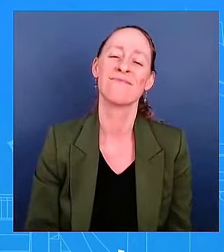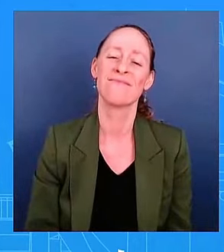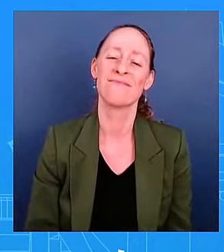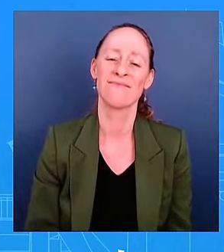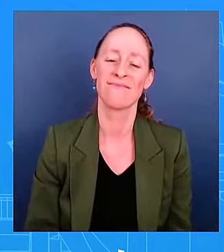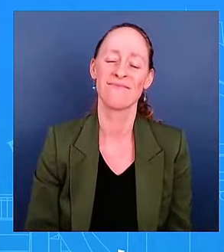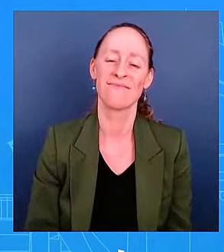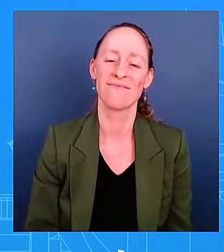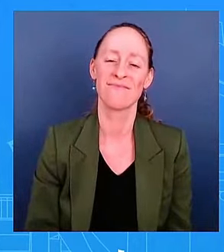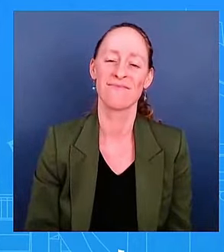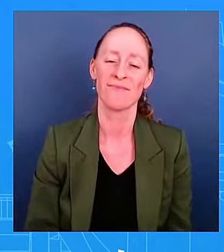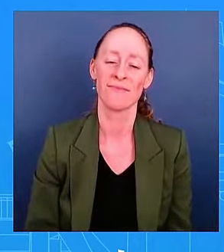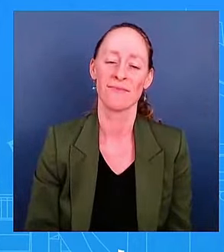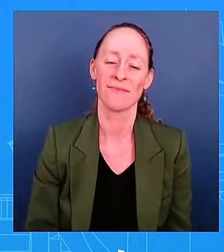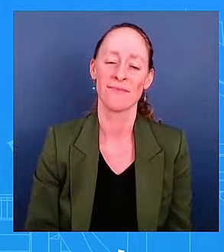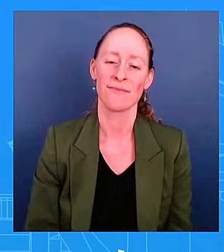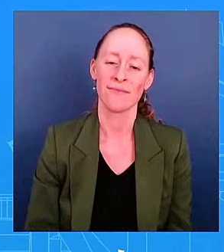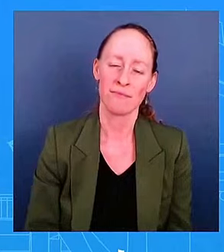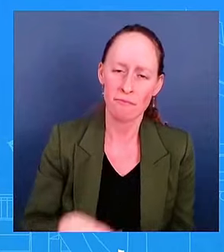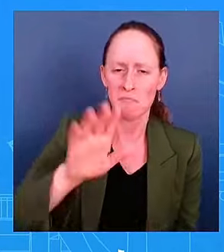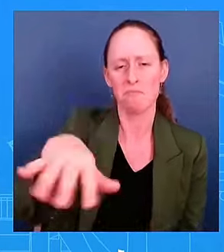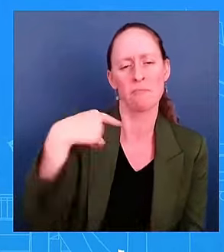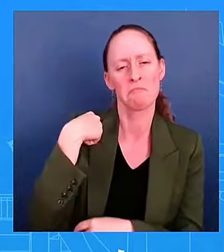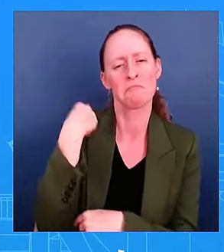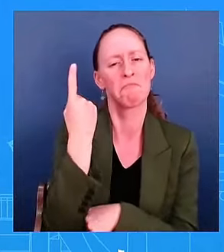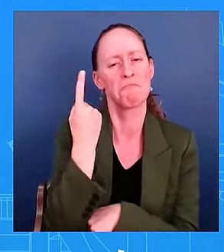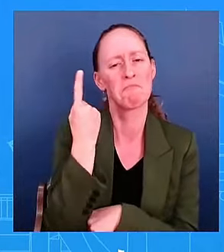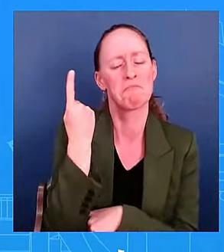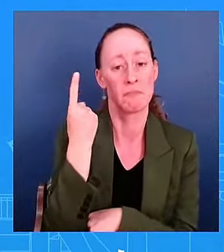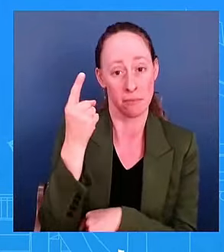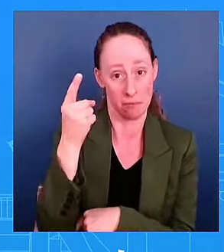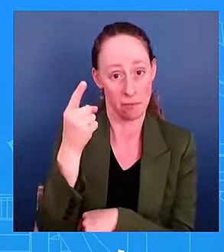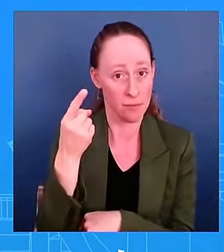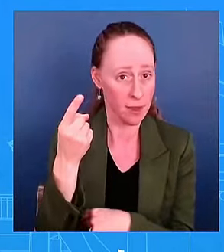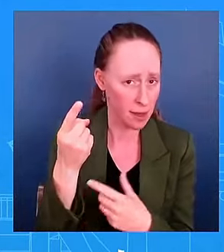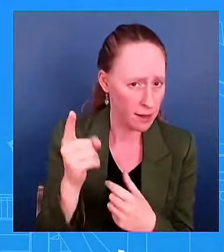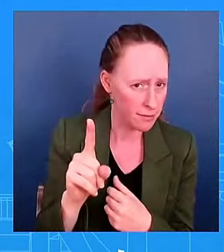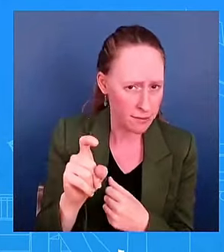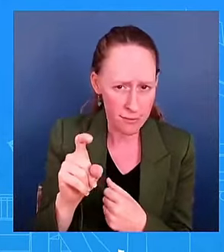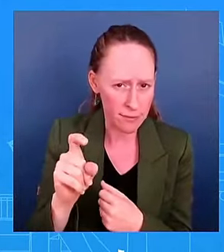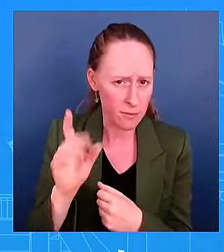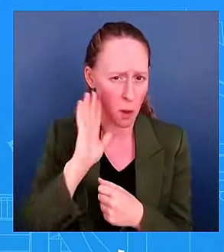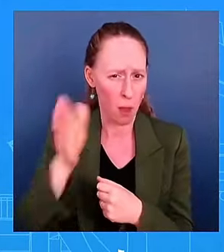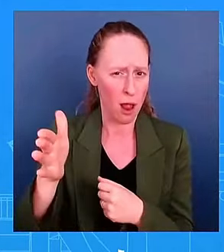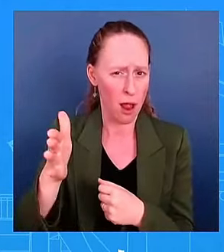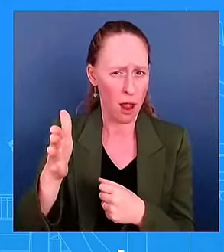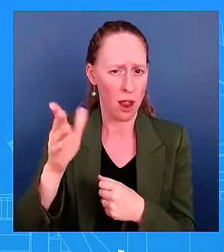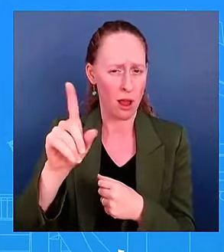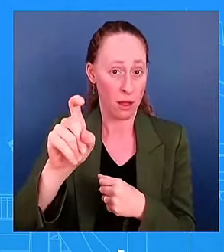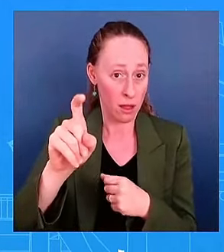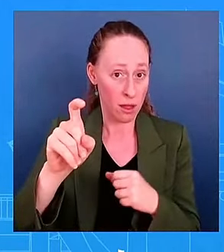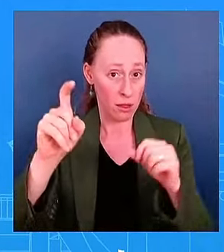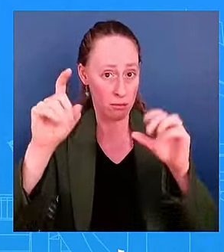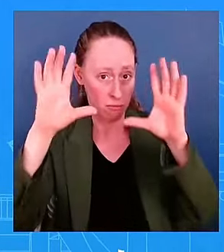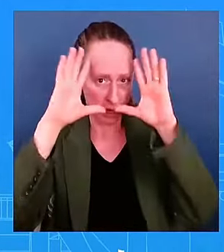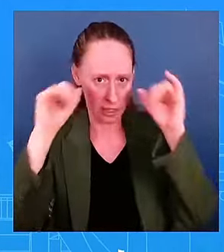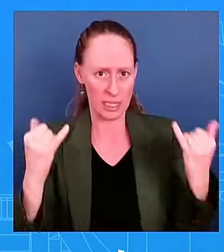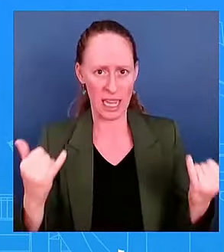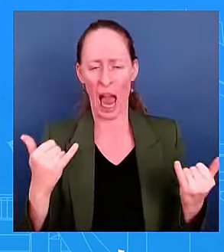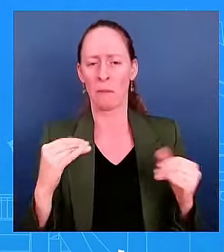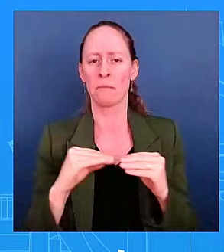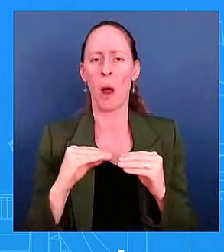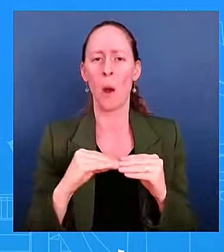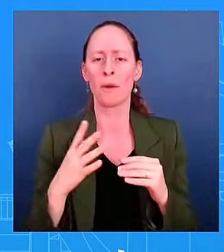intend to make any other comments about the ones that he's made today to the congressional leadership? And then, you know,